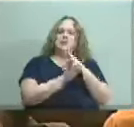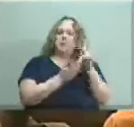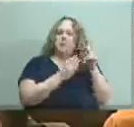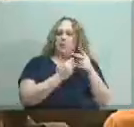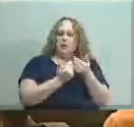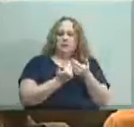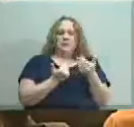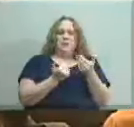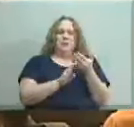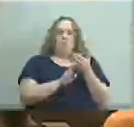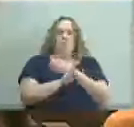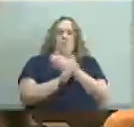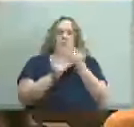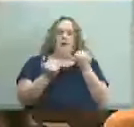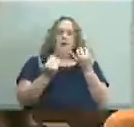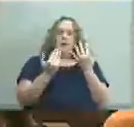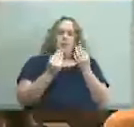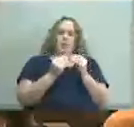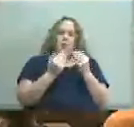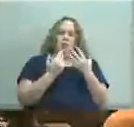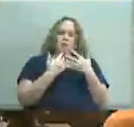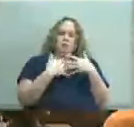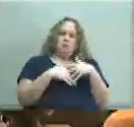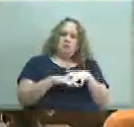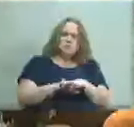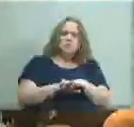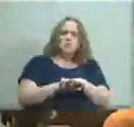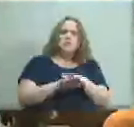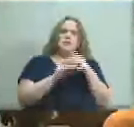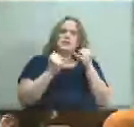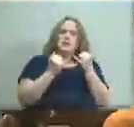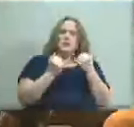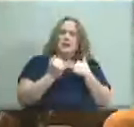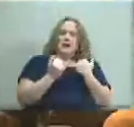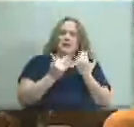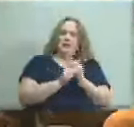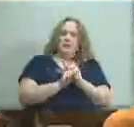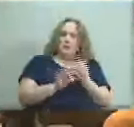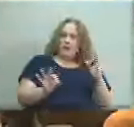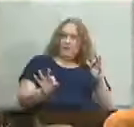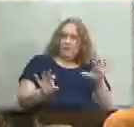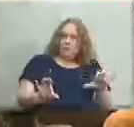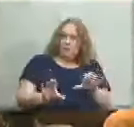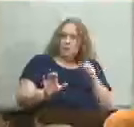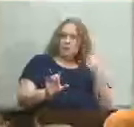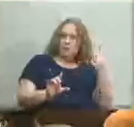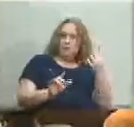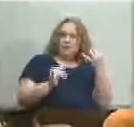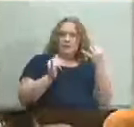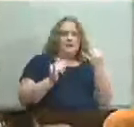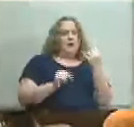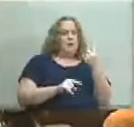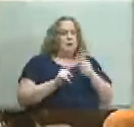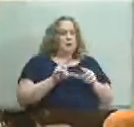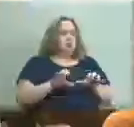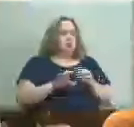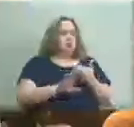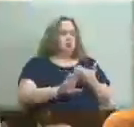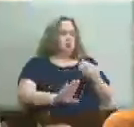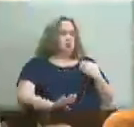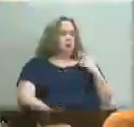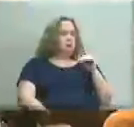there a reason why we have we been given freedom to do something now that we couldn't do john